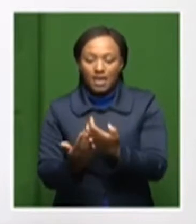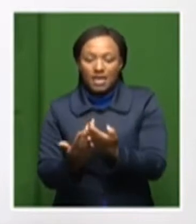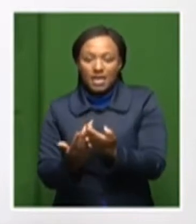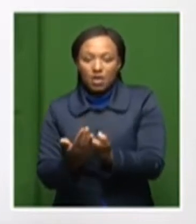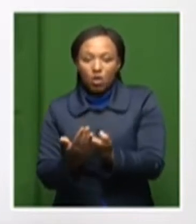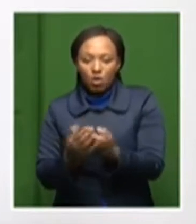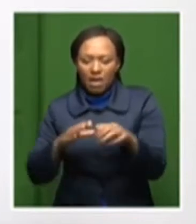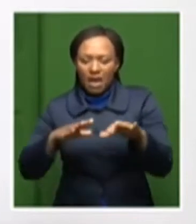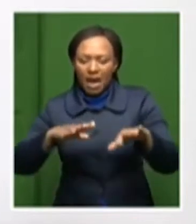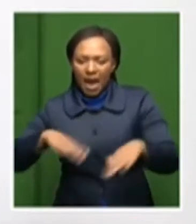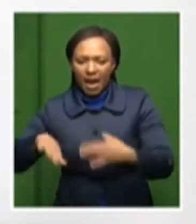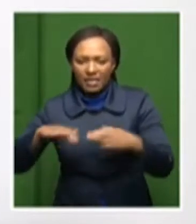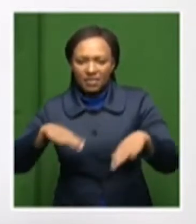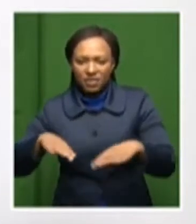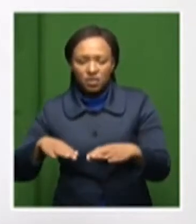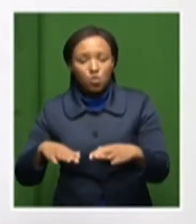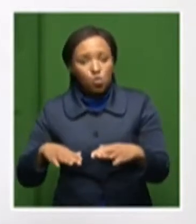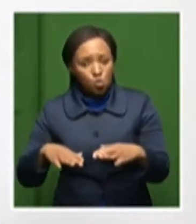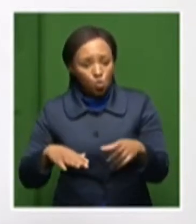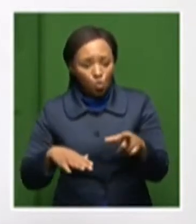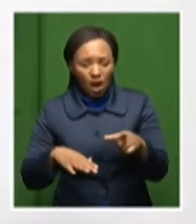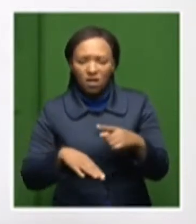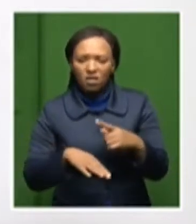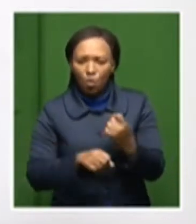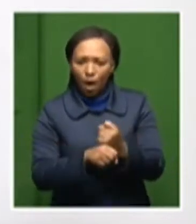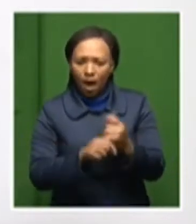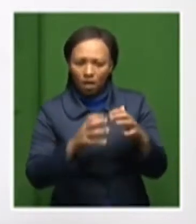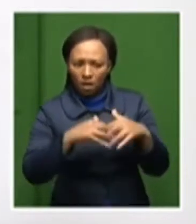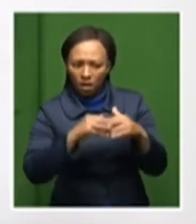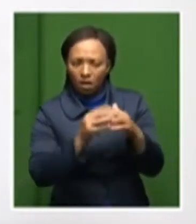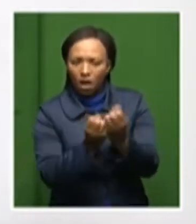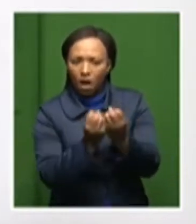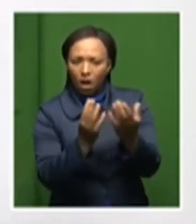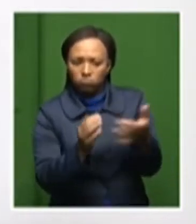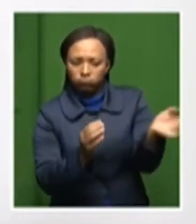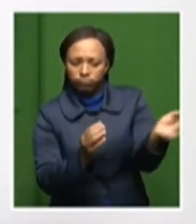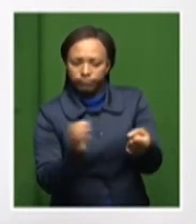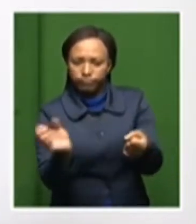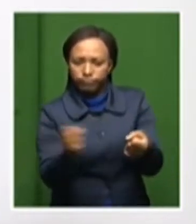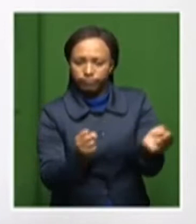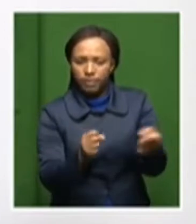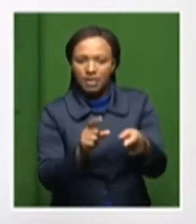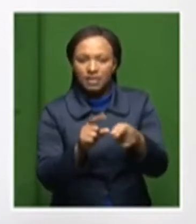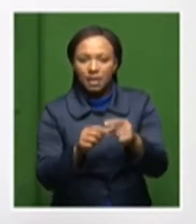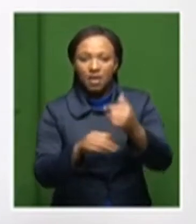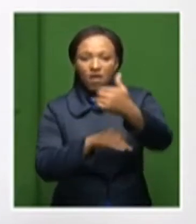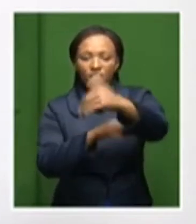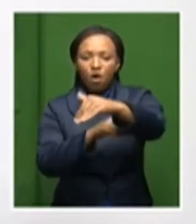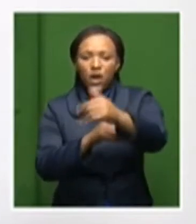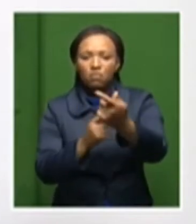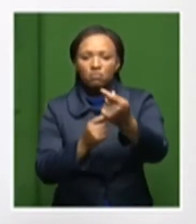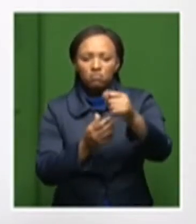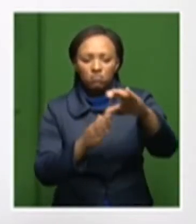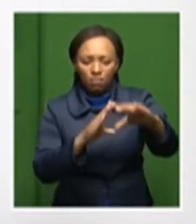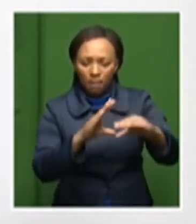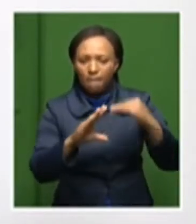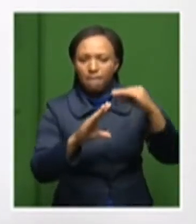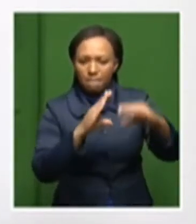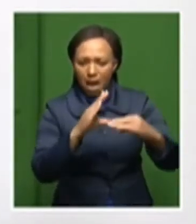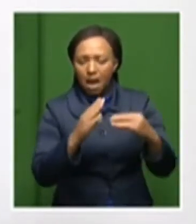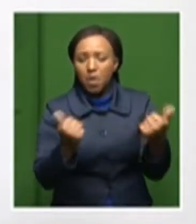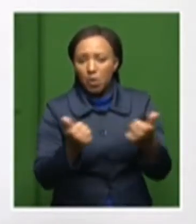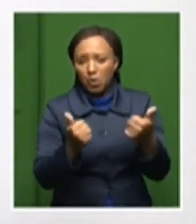but they're also bringing foreign direct investments. But apart from that, they're also bringing